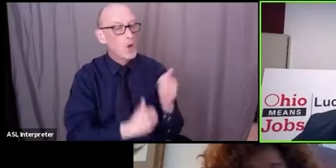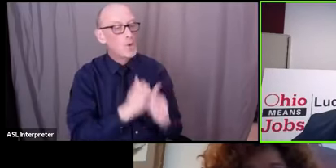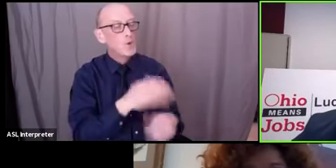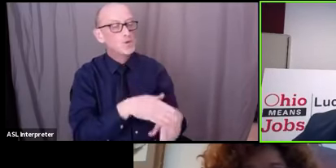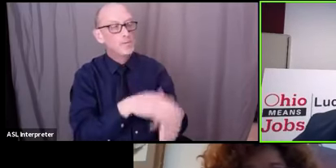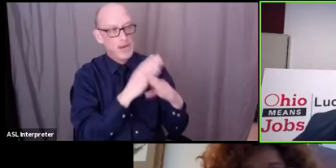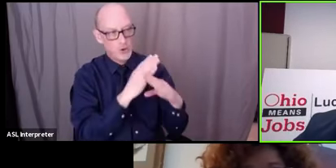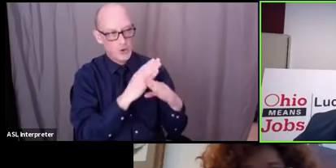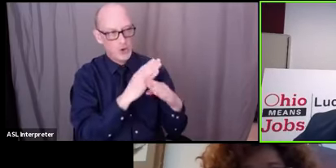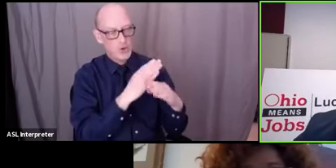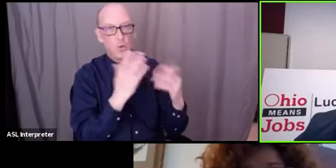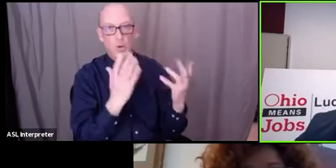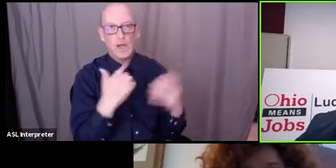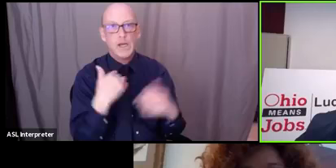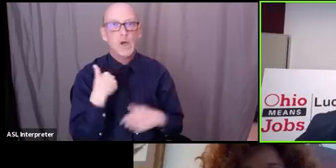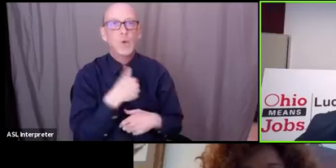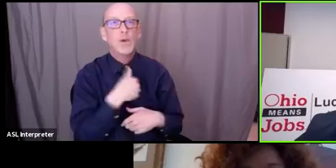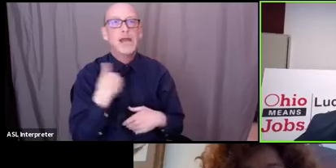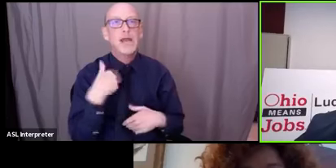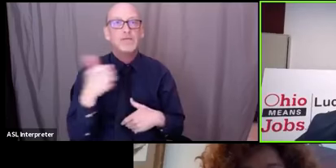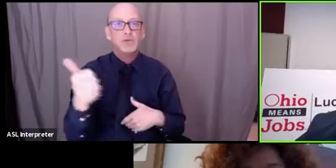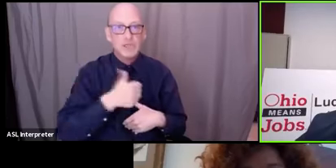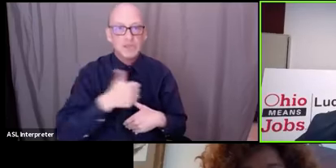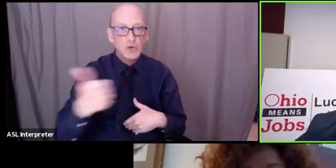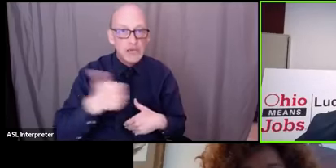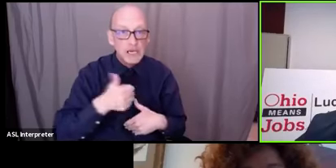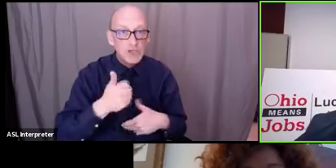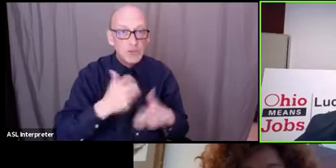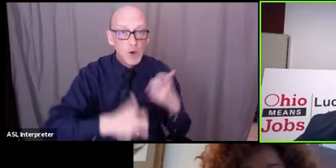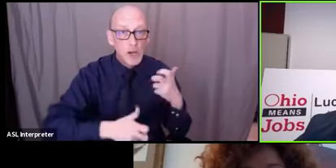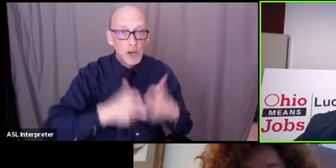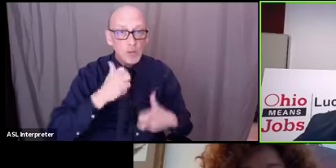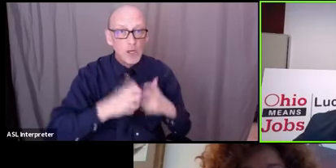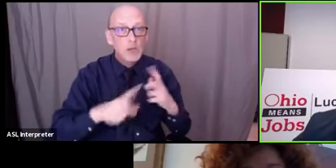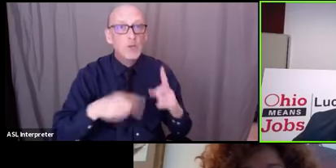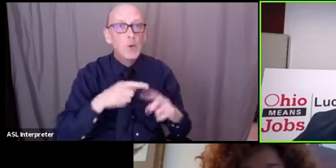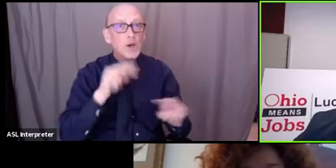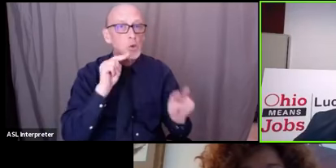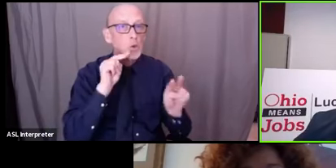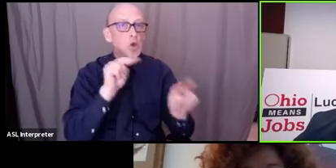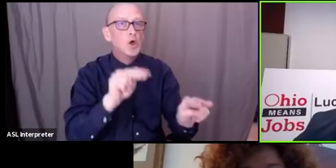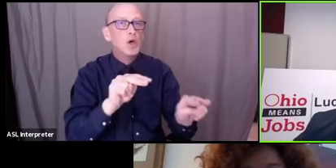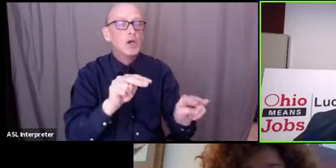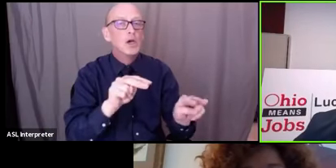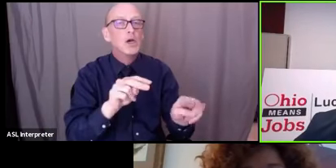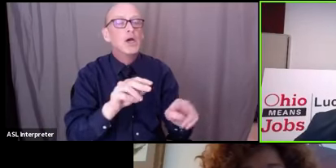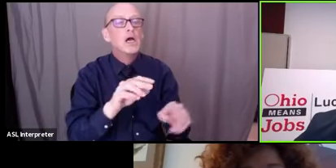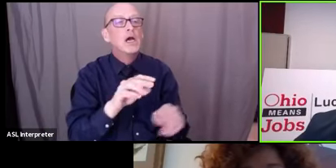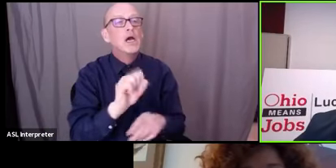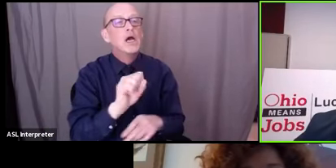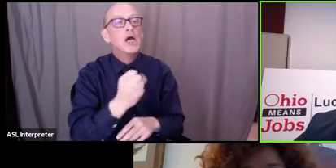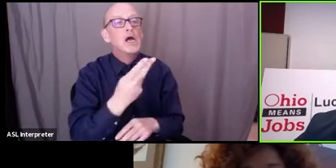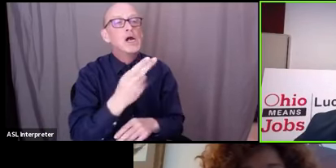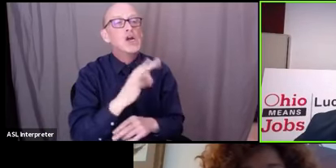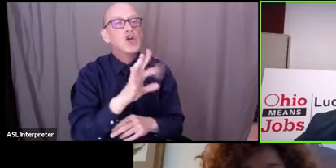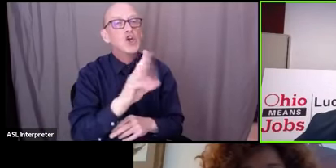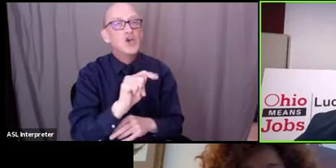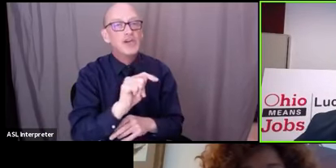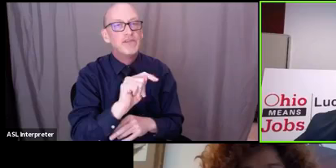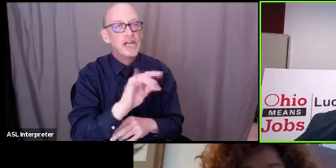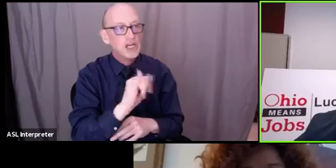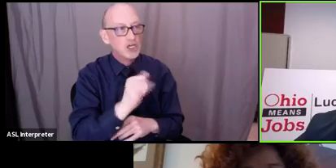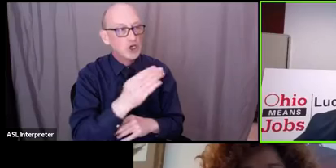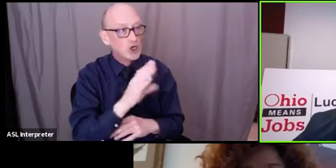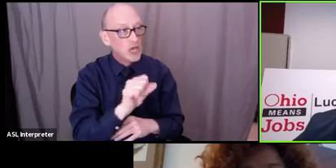are you know we have transportation issues um when you're looking at uh shift jobs we have daycare issues